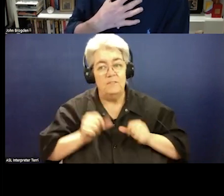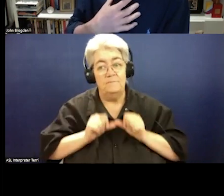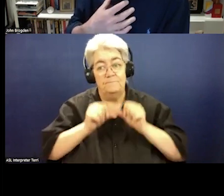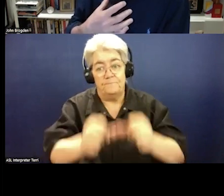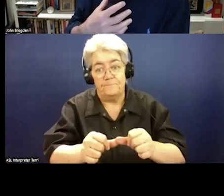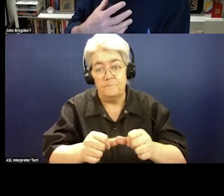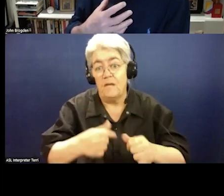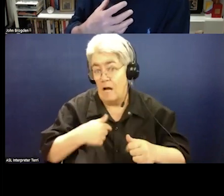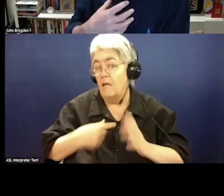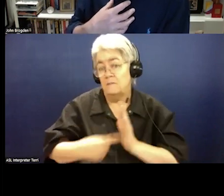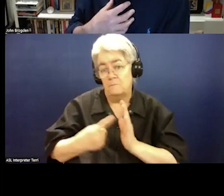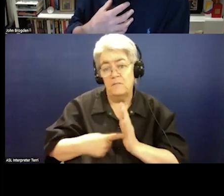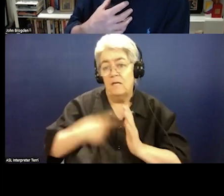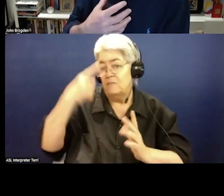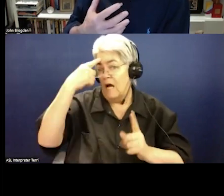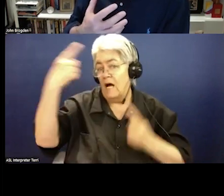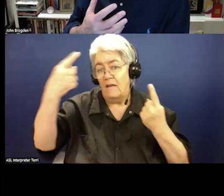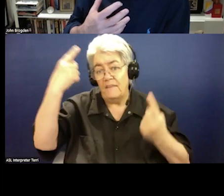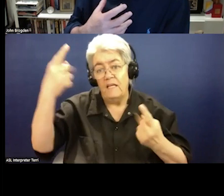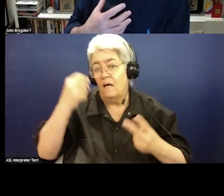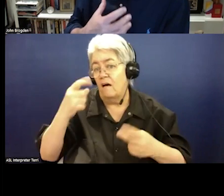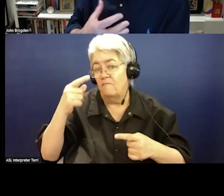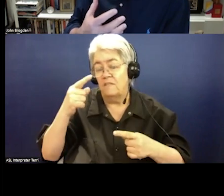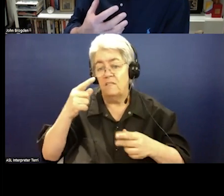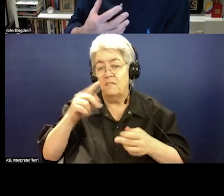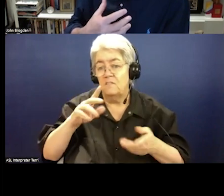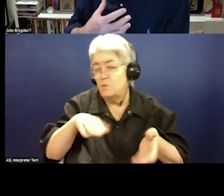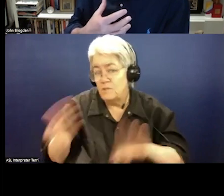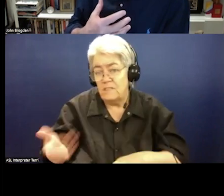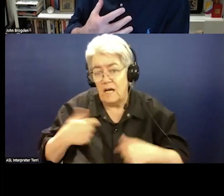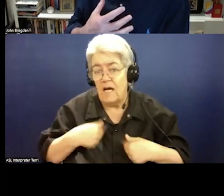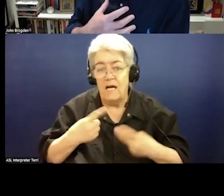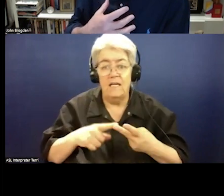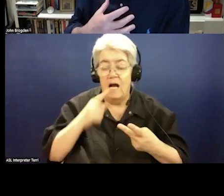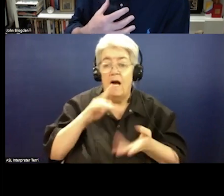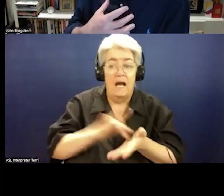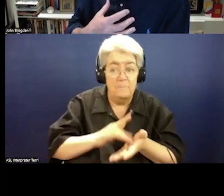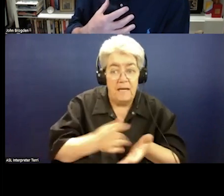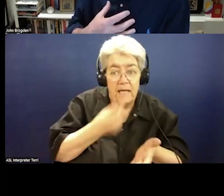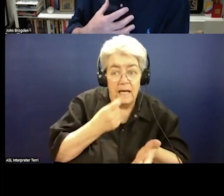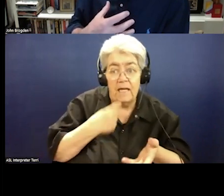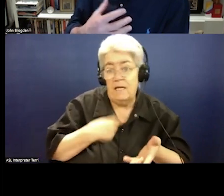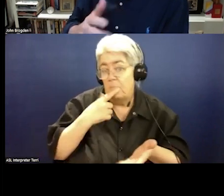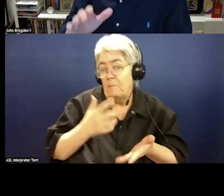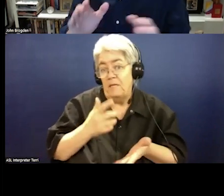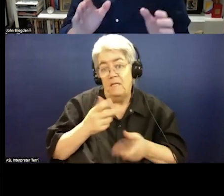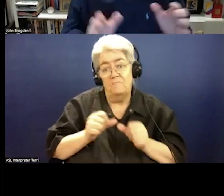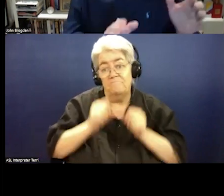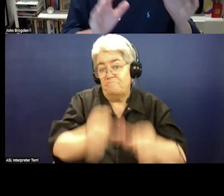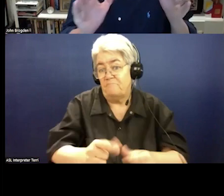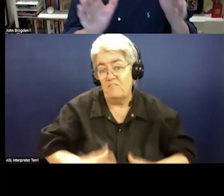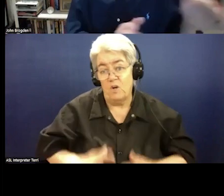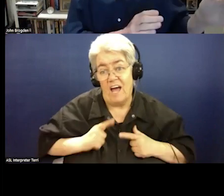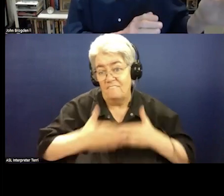ideation. I have depression. I'm medicated for those. I'm treated for those. I may well be for the rest of my life. So my